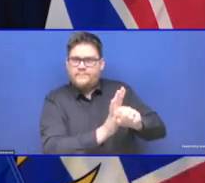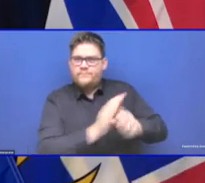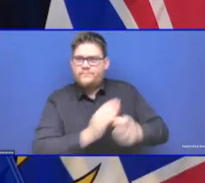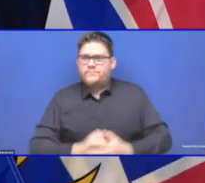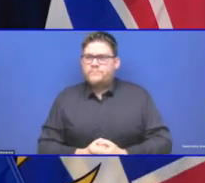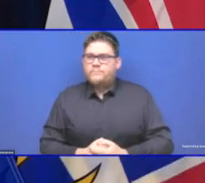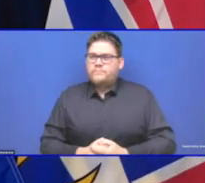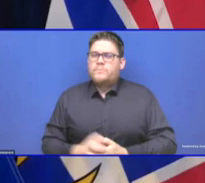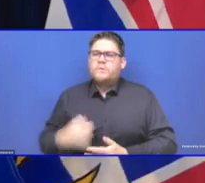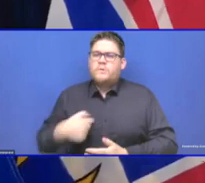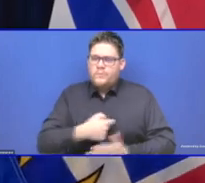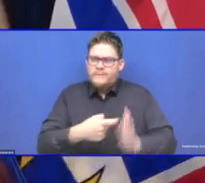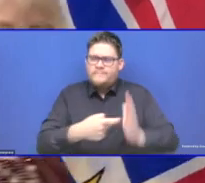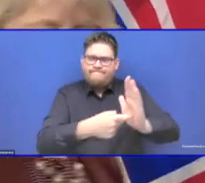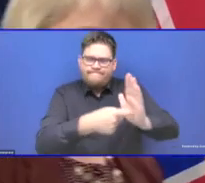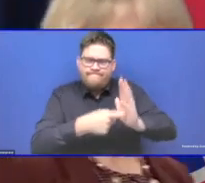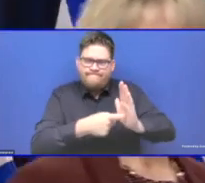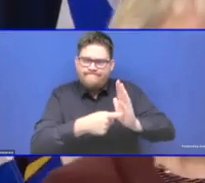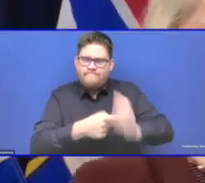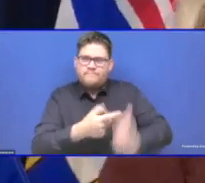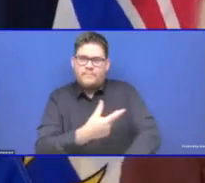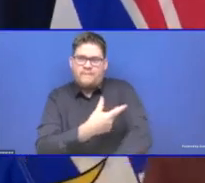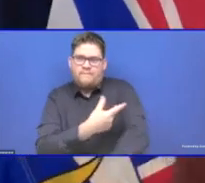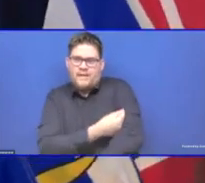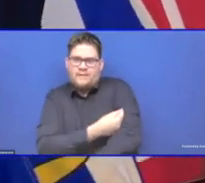Next question, Victor Kaiser, Radio NL.